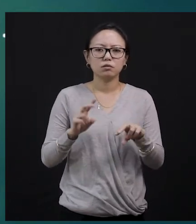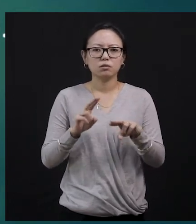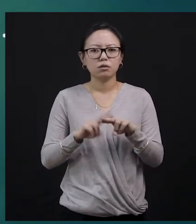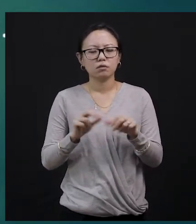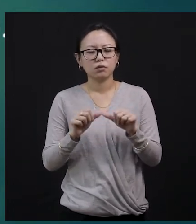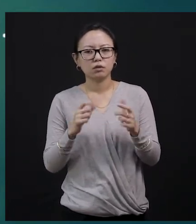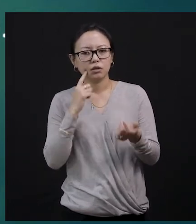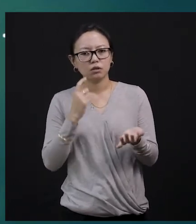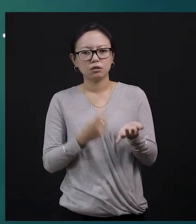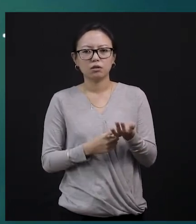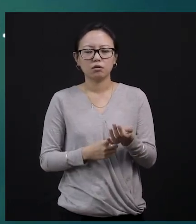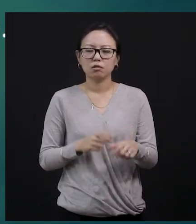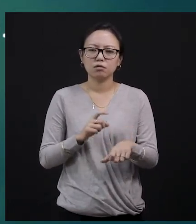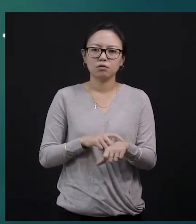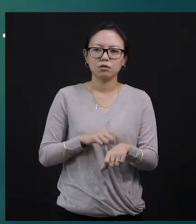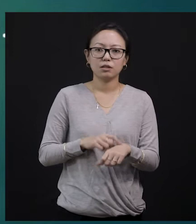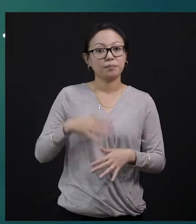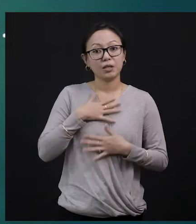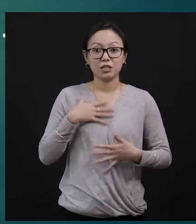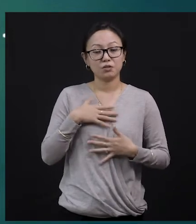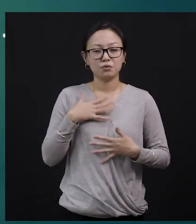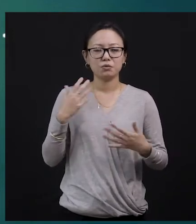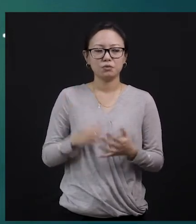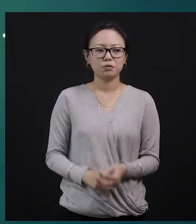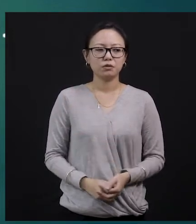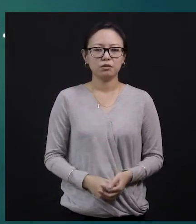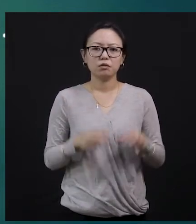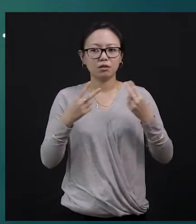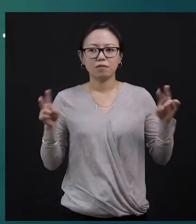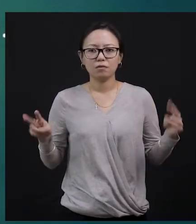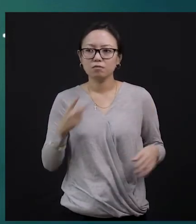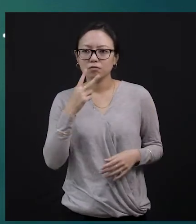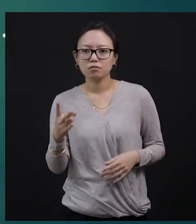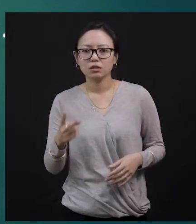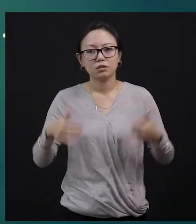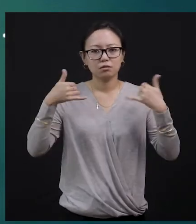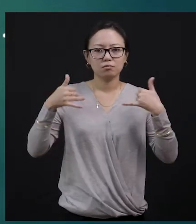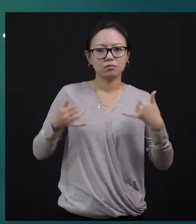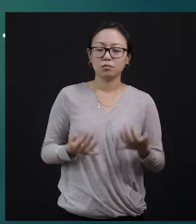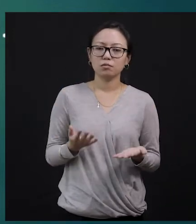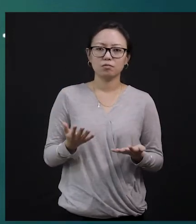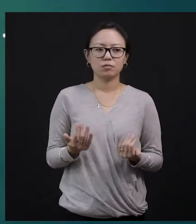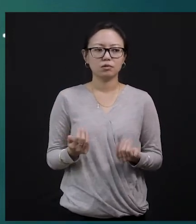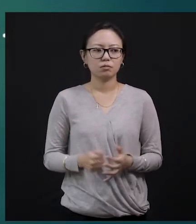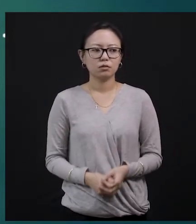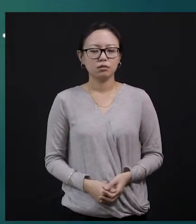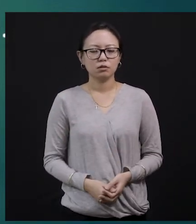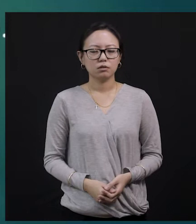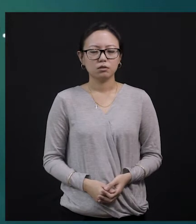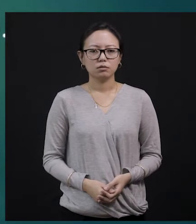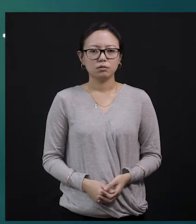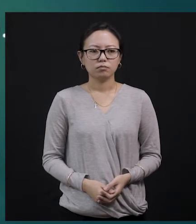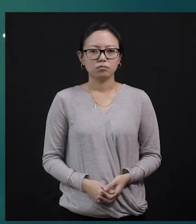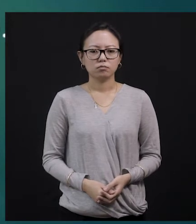And that is exactly what we are discussing about in this story, okay? In the threat fear, what can you find? Okay, we are discussing about